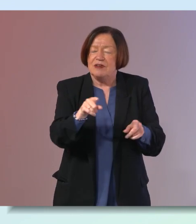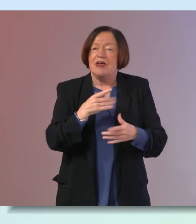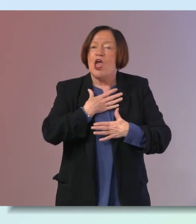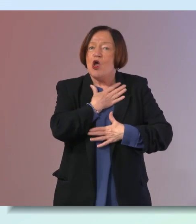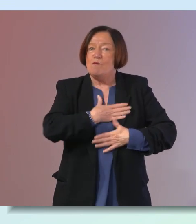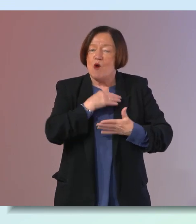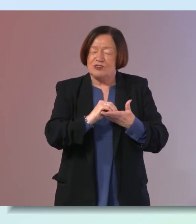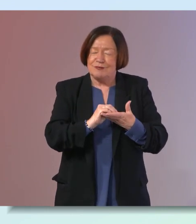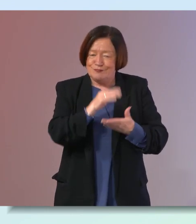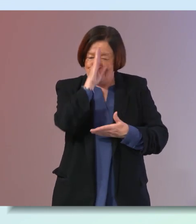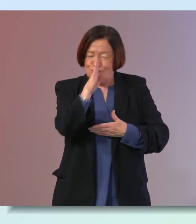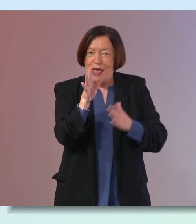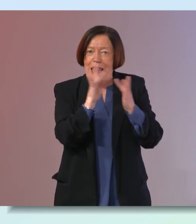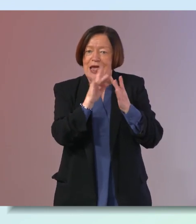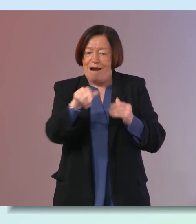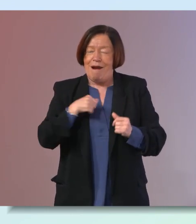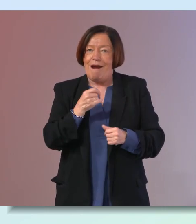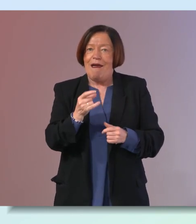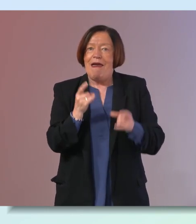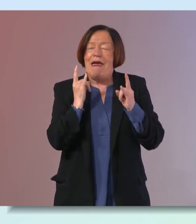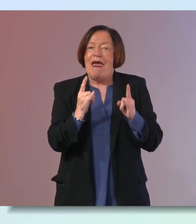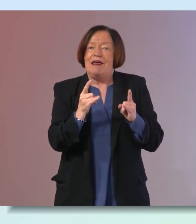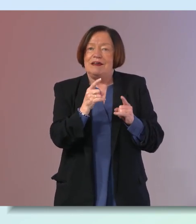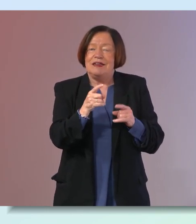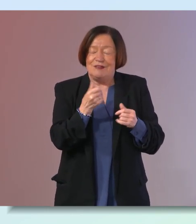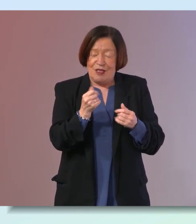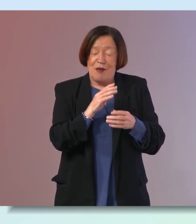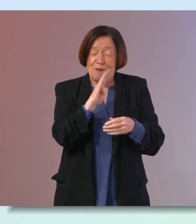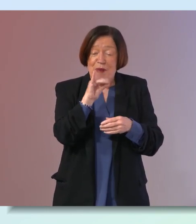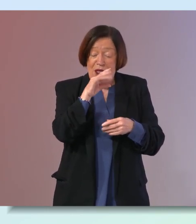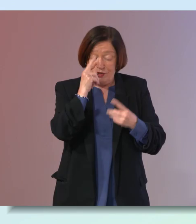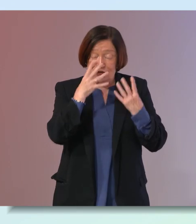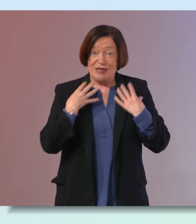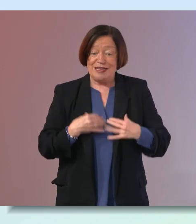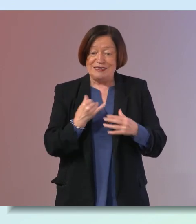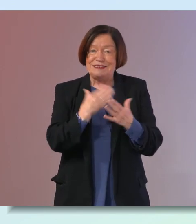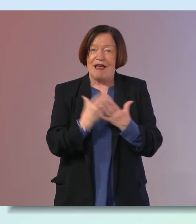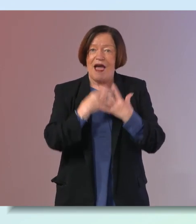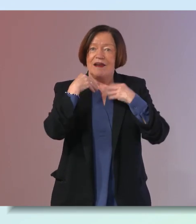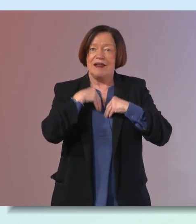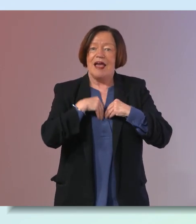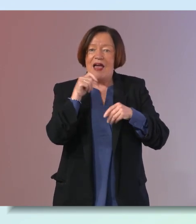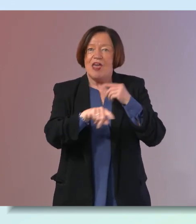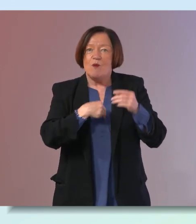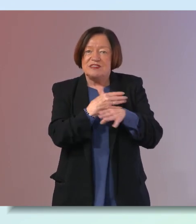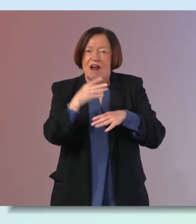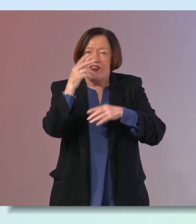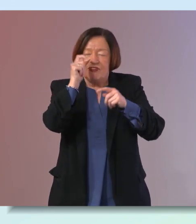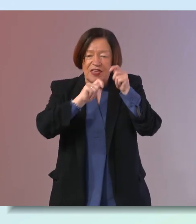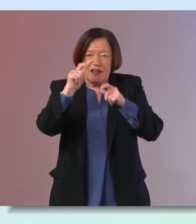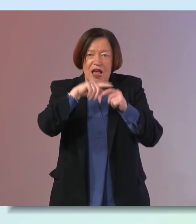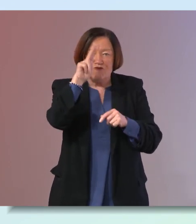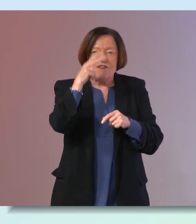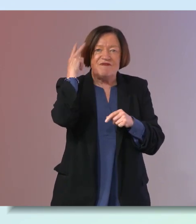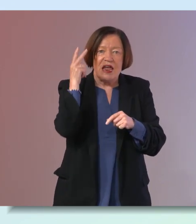have a direct link to our health you know very direct biological link and and when we start thinking and reflecting upon